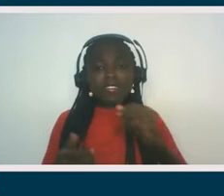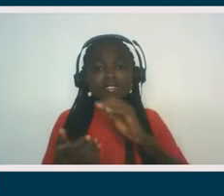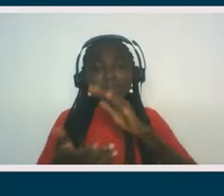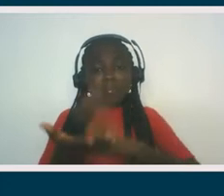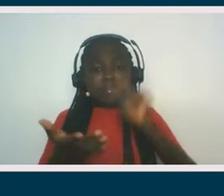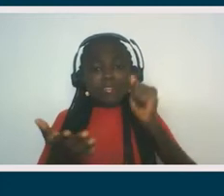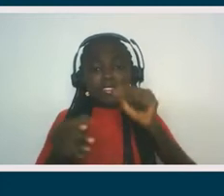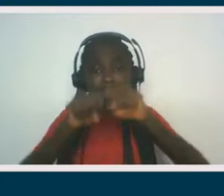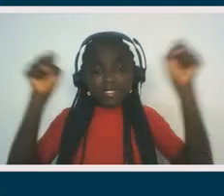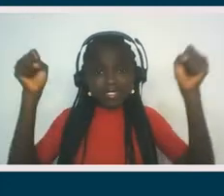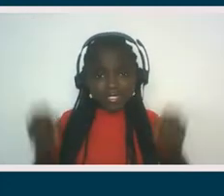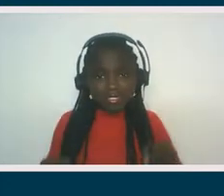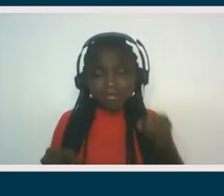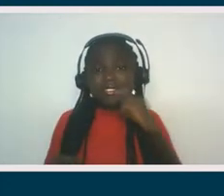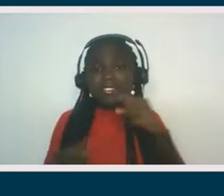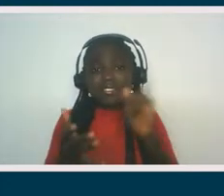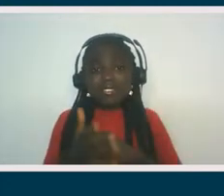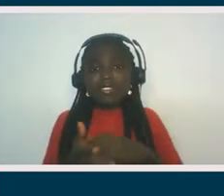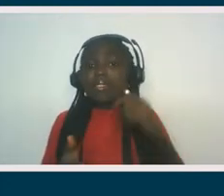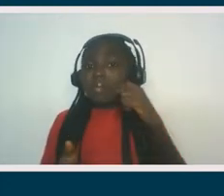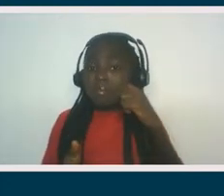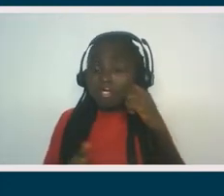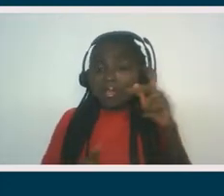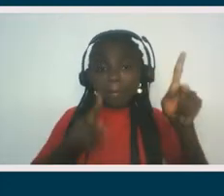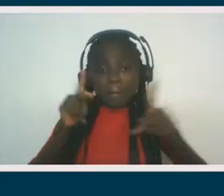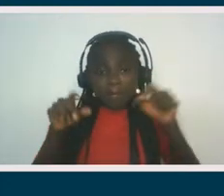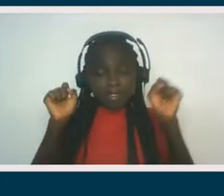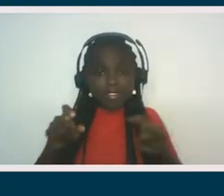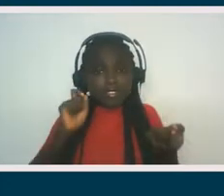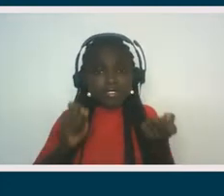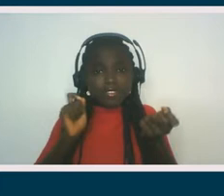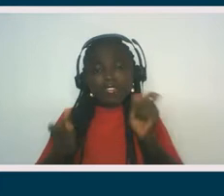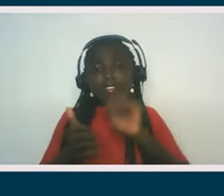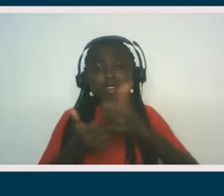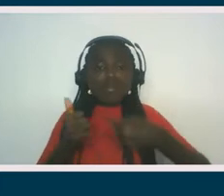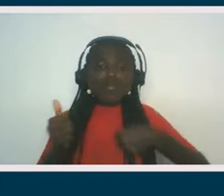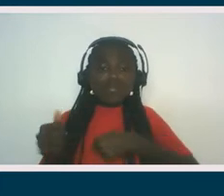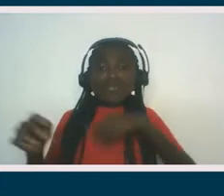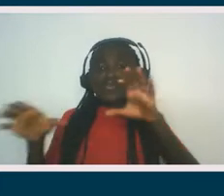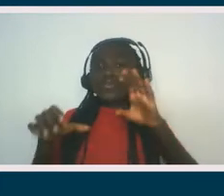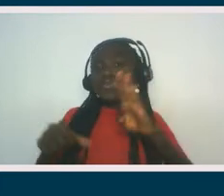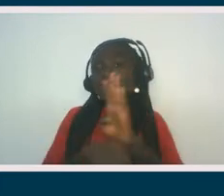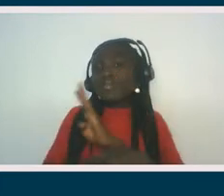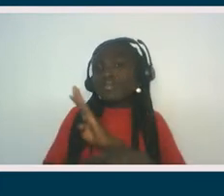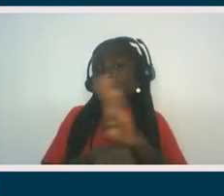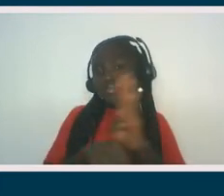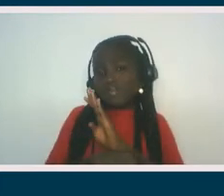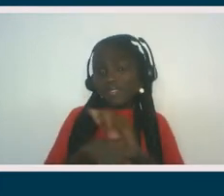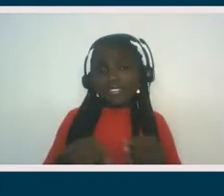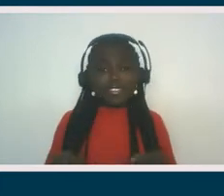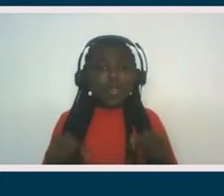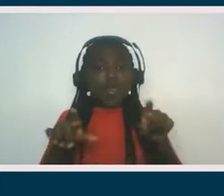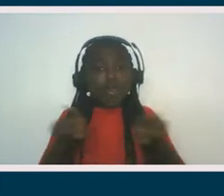and Indigenous folks can change the way we do business. And that creating ecosystems of humans that are